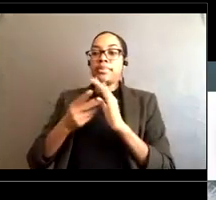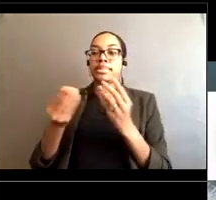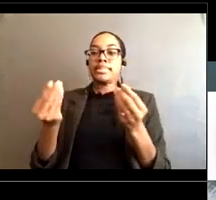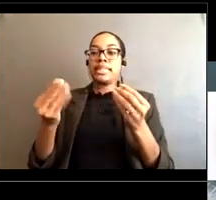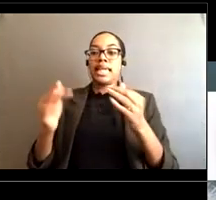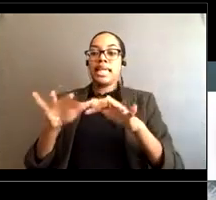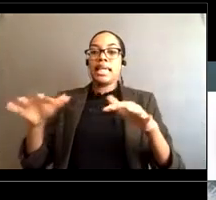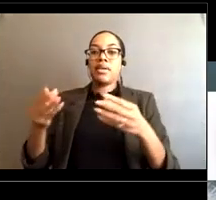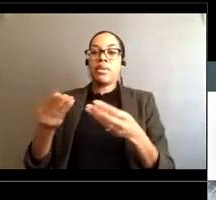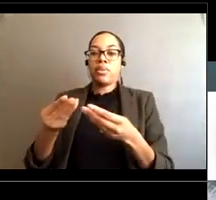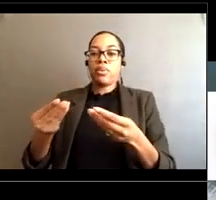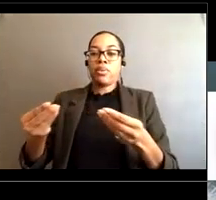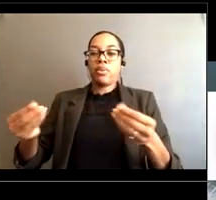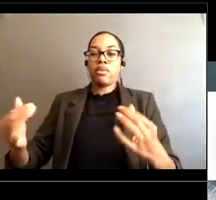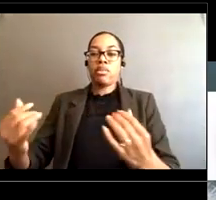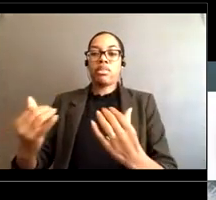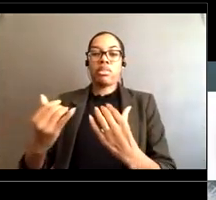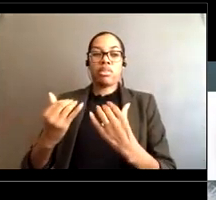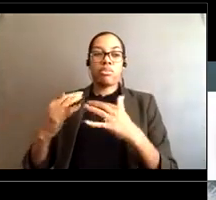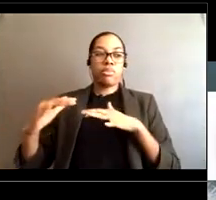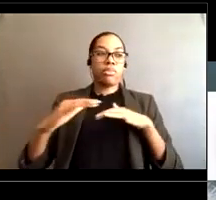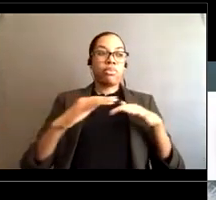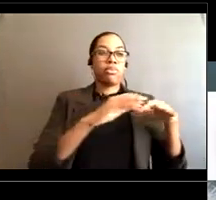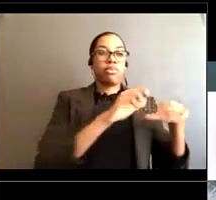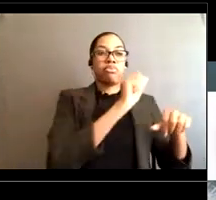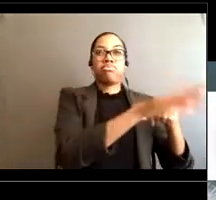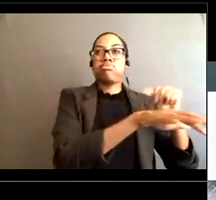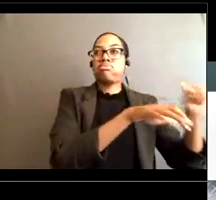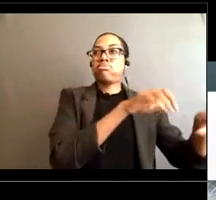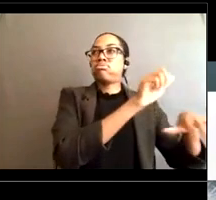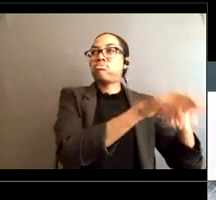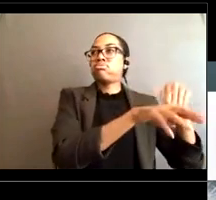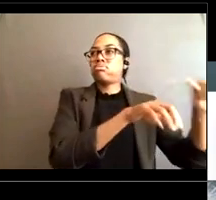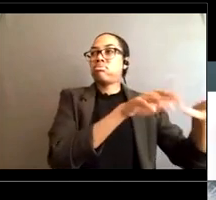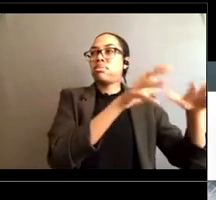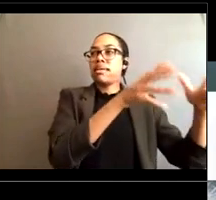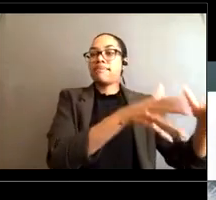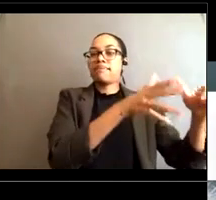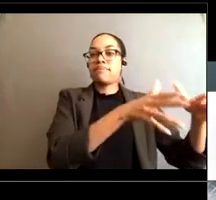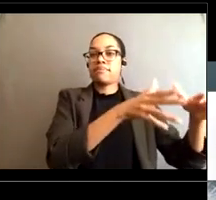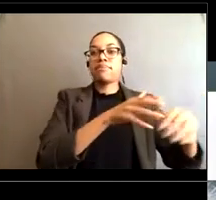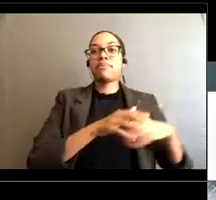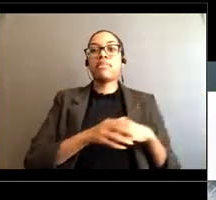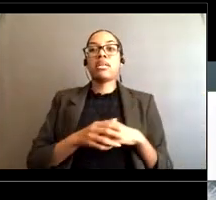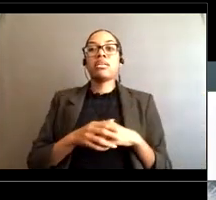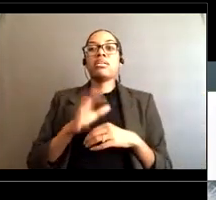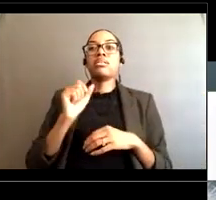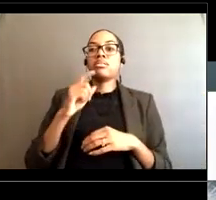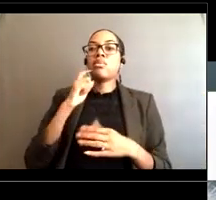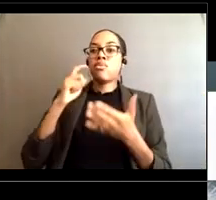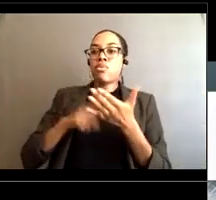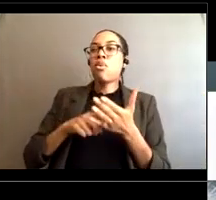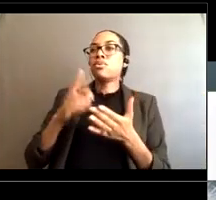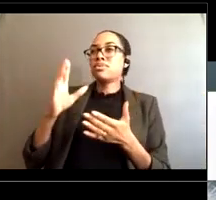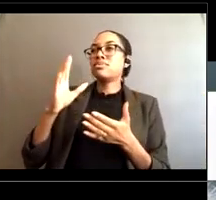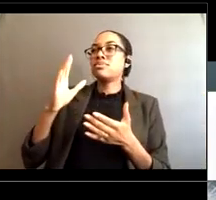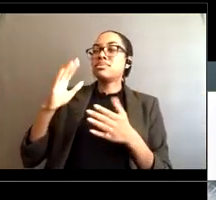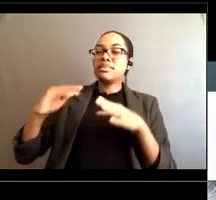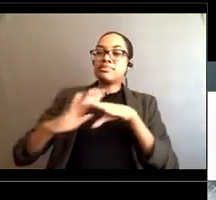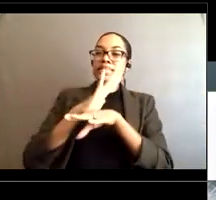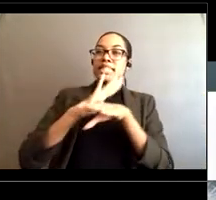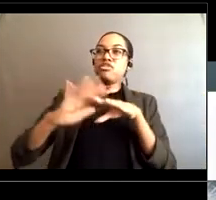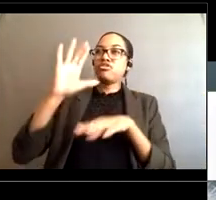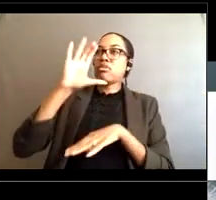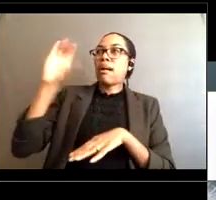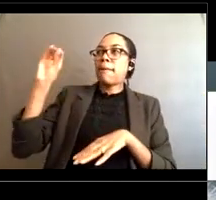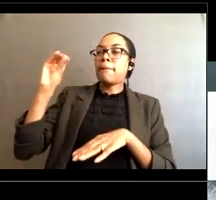gets to be that bad That erosion that significant that's where you see a lot of these beach communities during re-nourishment Where they're bringing in